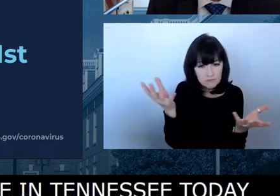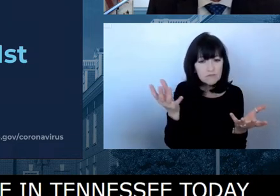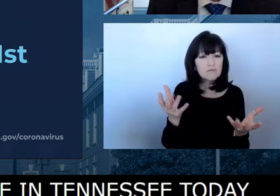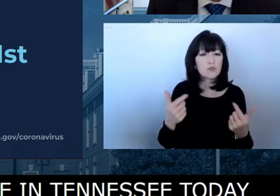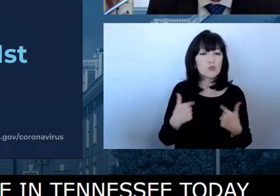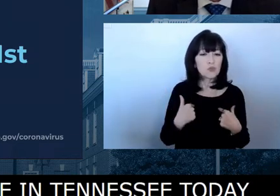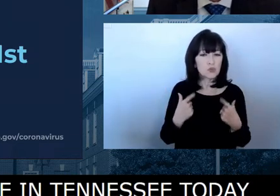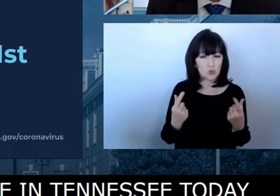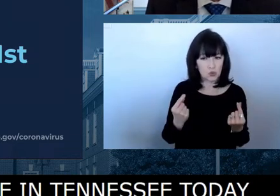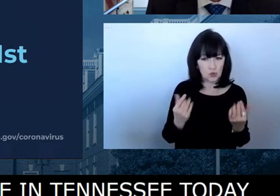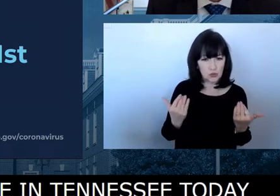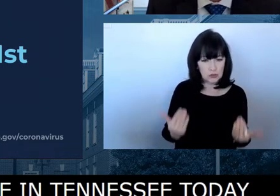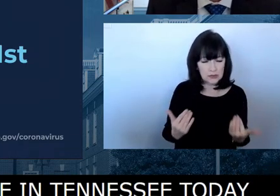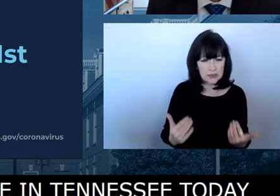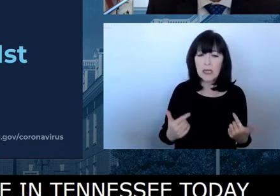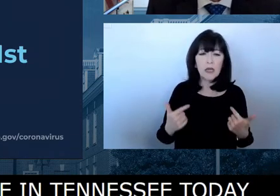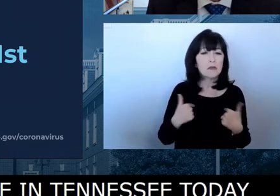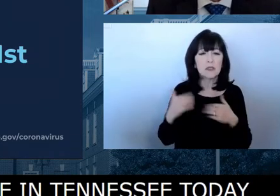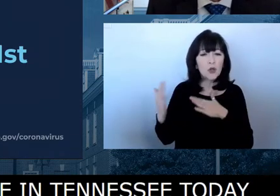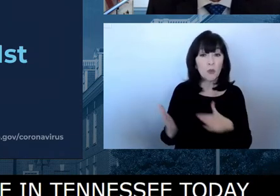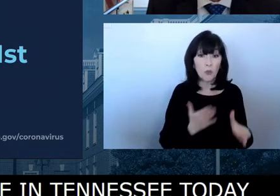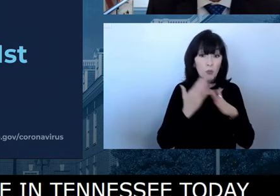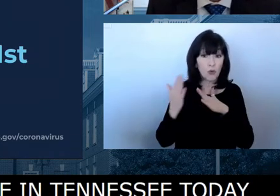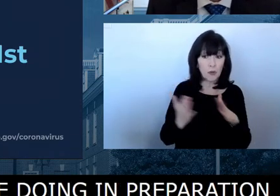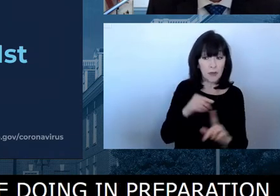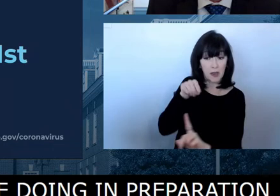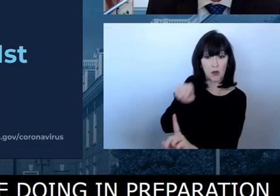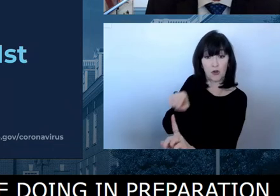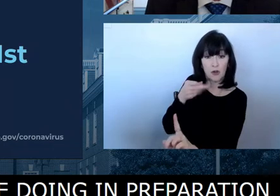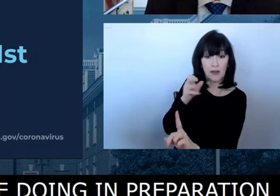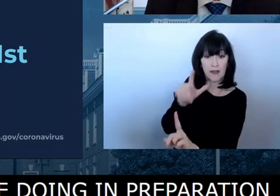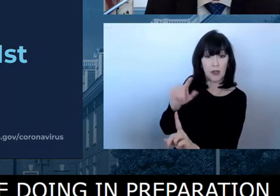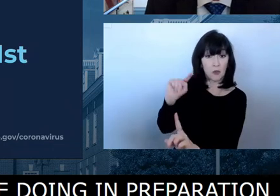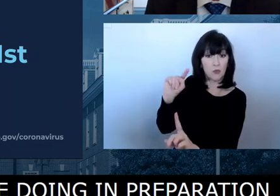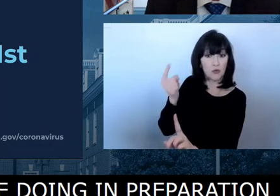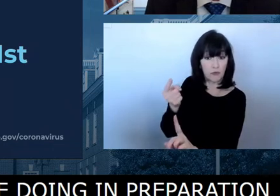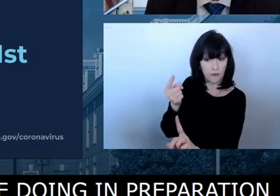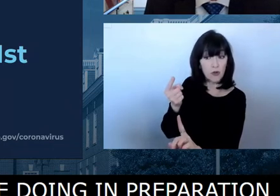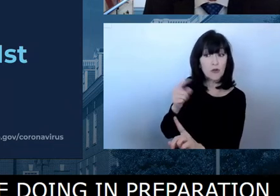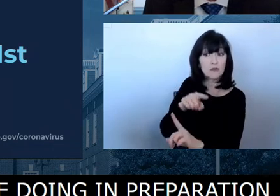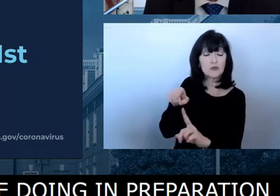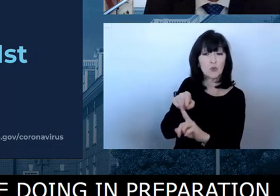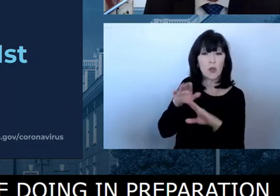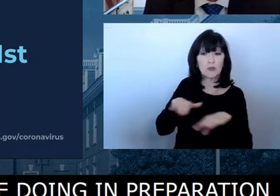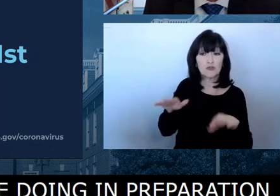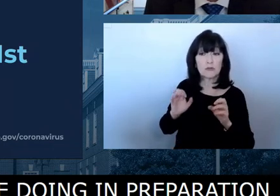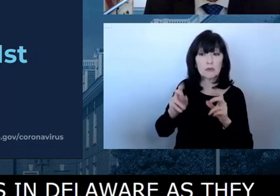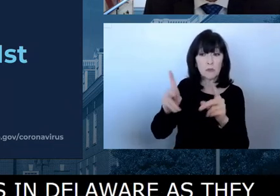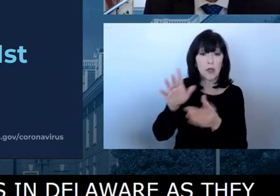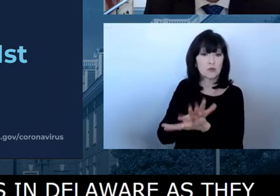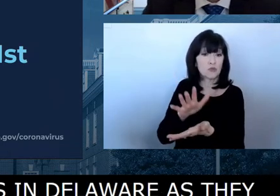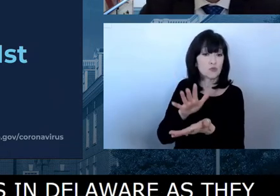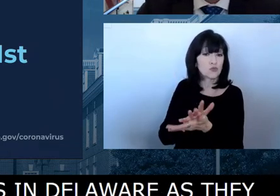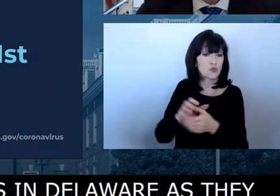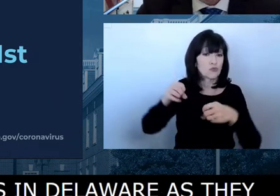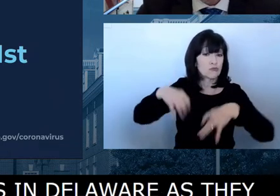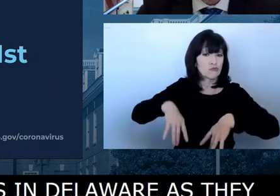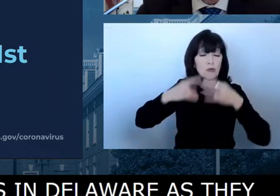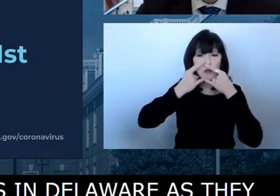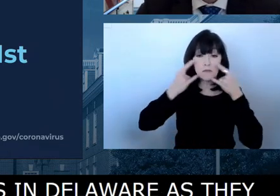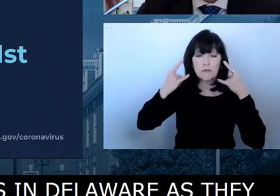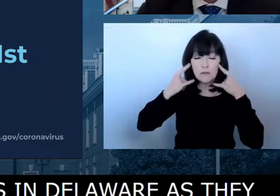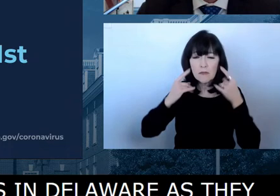all of our schools in Delaware as they prepare to make decisions, um, when this state required mask removal